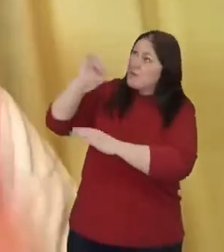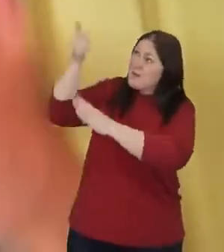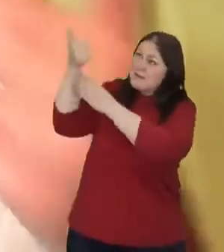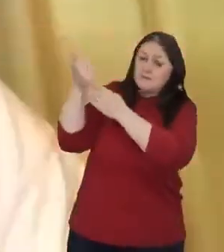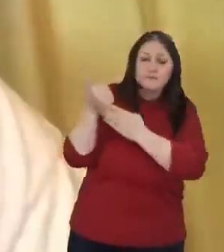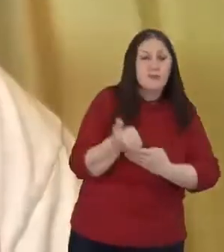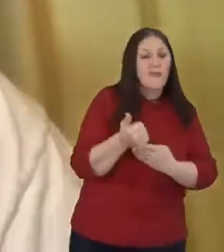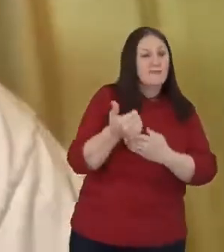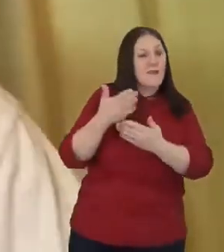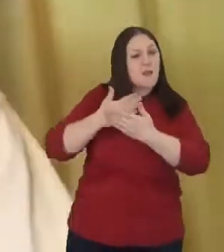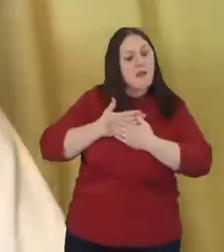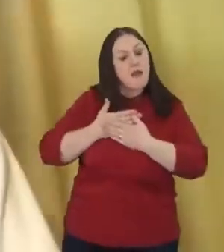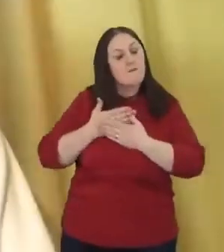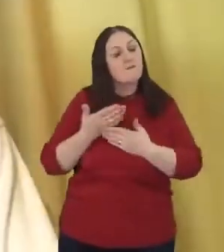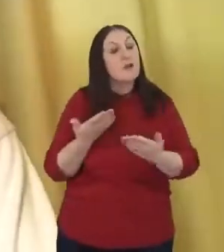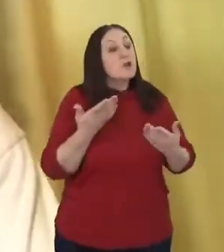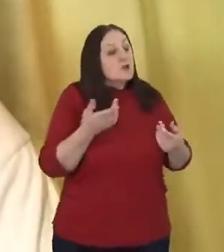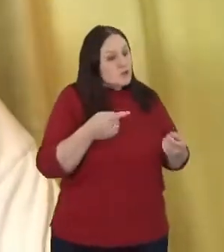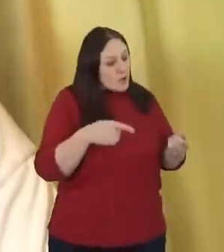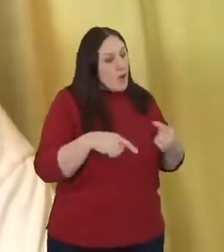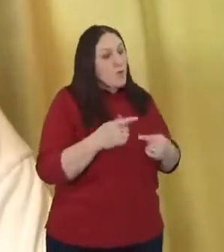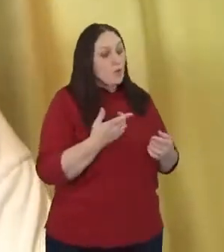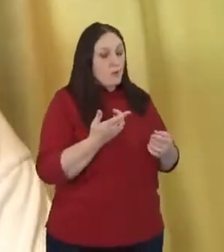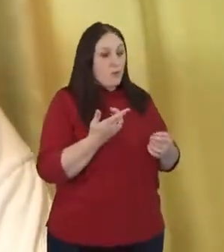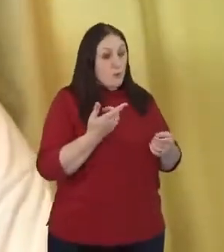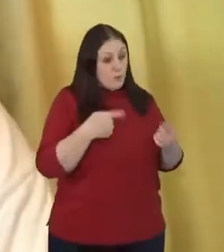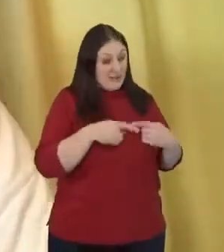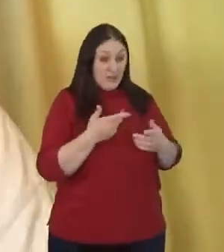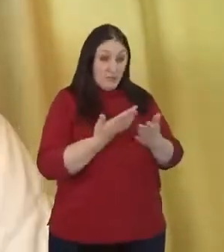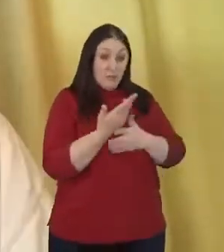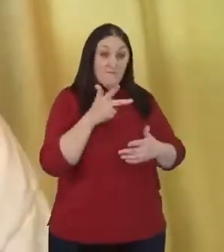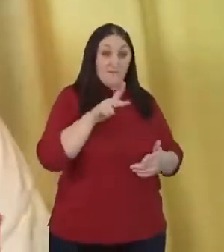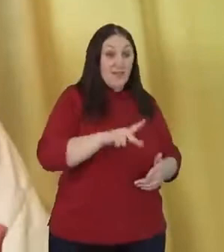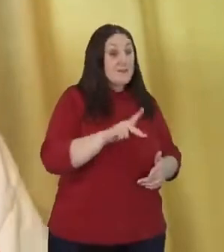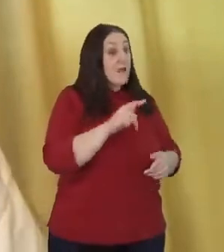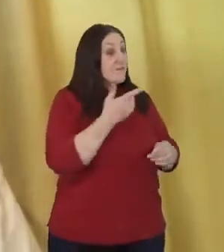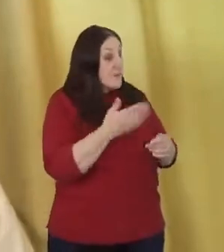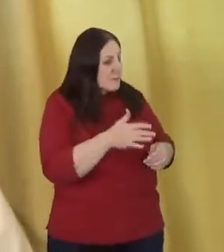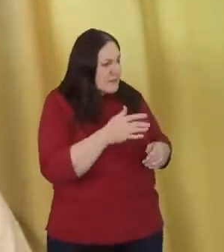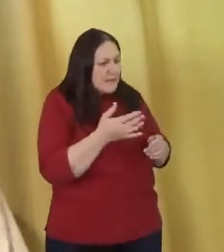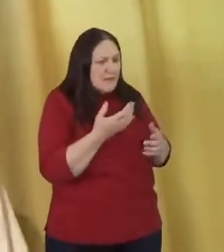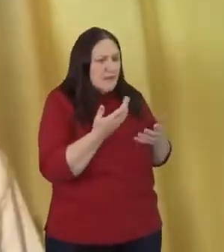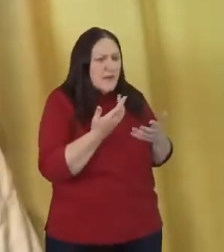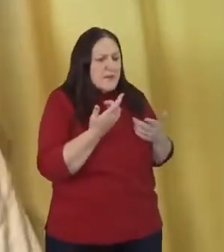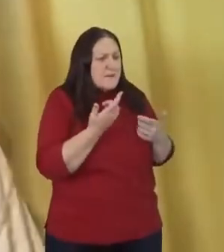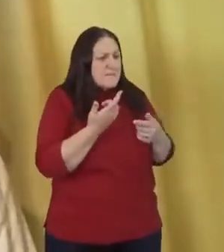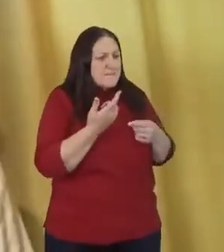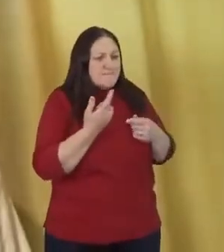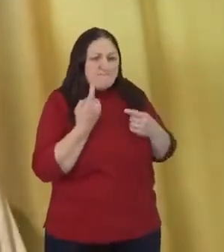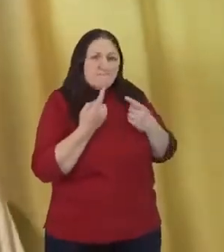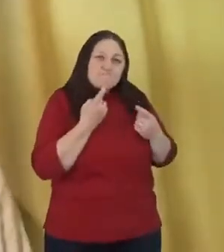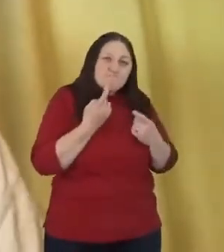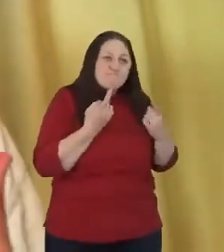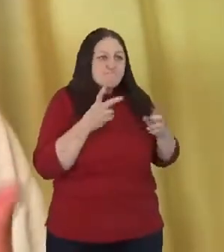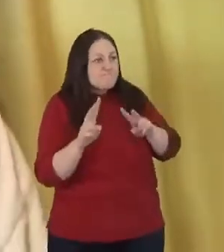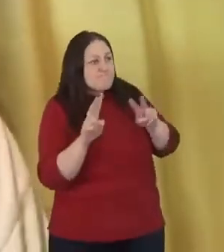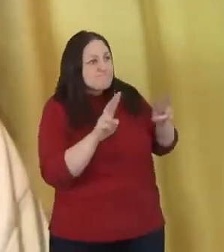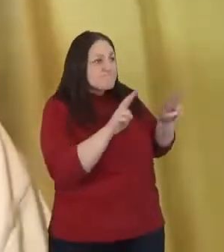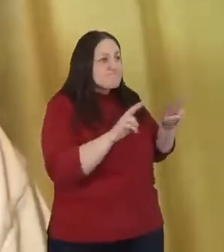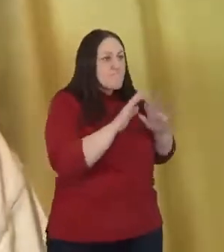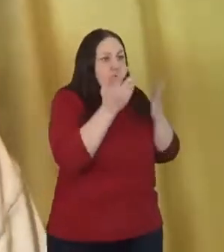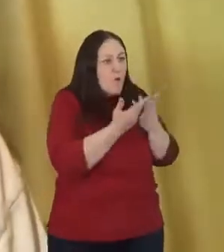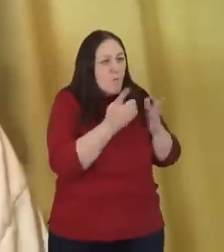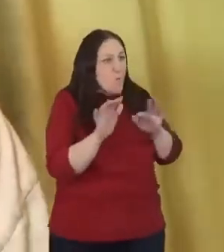So that's one of the things that we, you know, have been doing in Philadelphia is asking, you know, what, what are the, the, the, the things that we're up against? And for